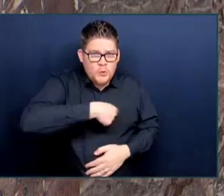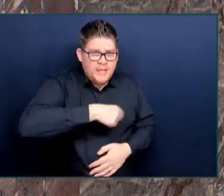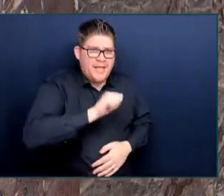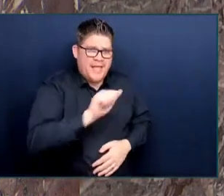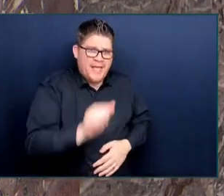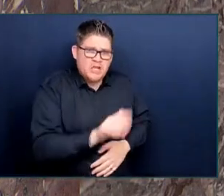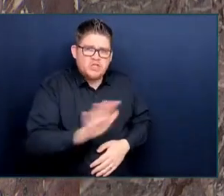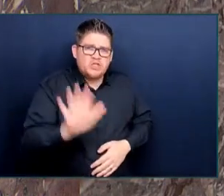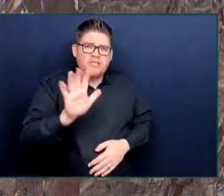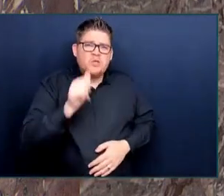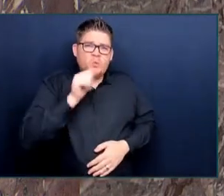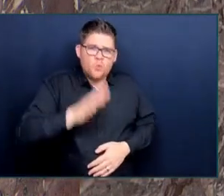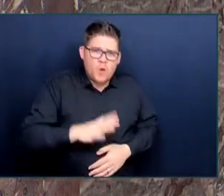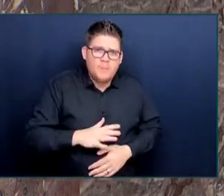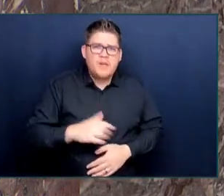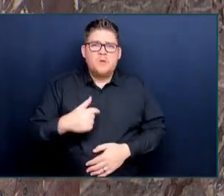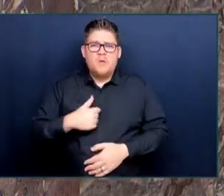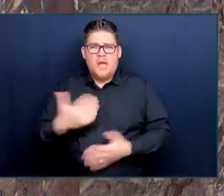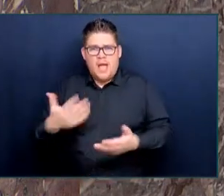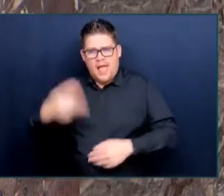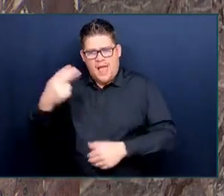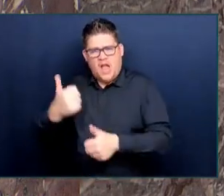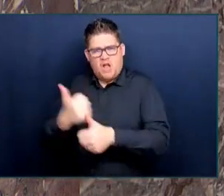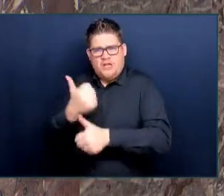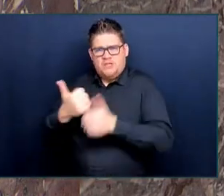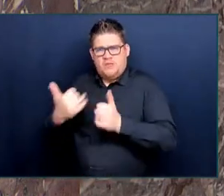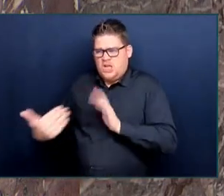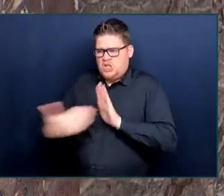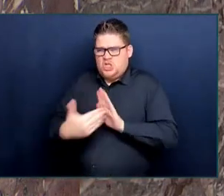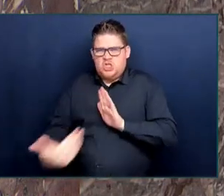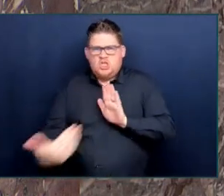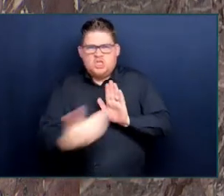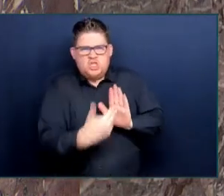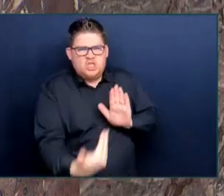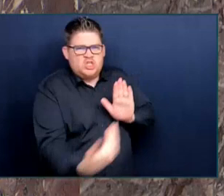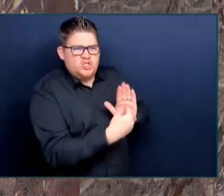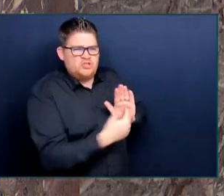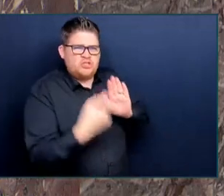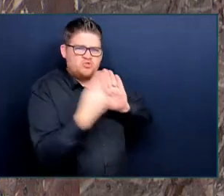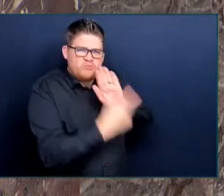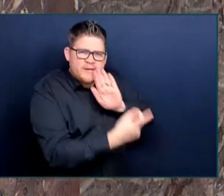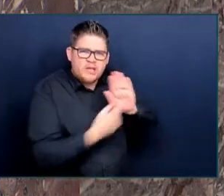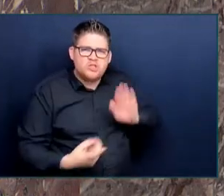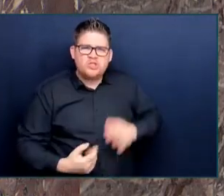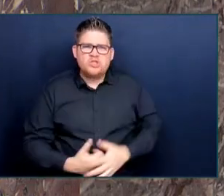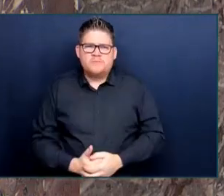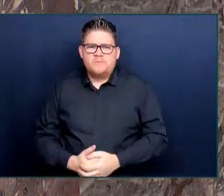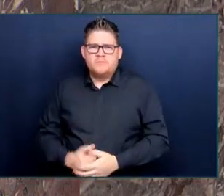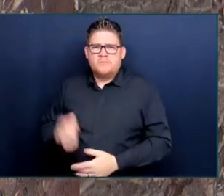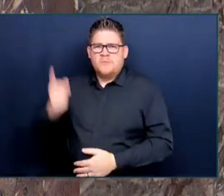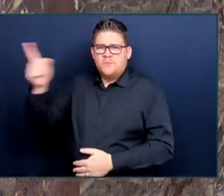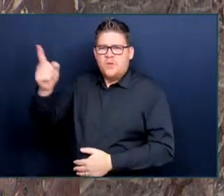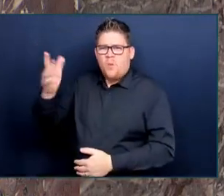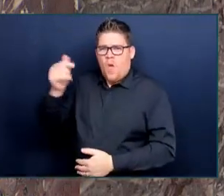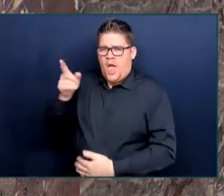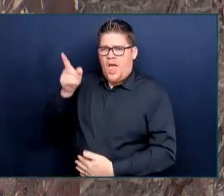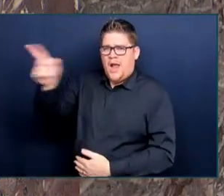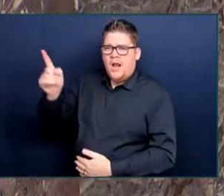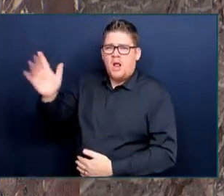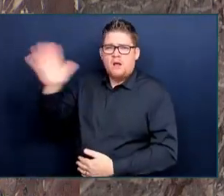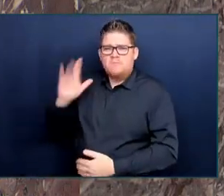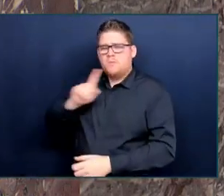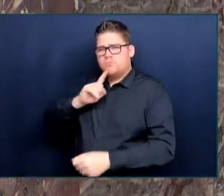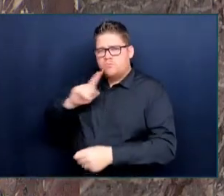violence and discrimination. Why did this Premier break his promise to implement a